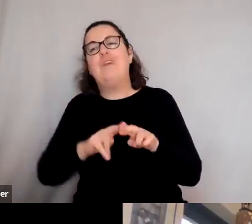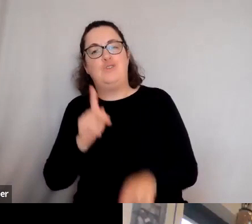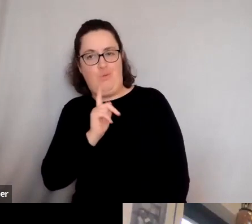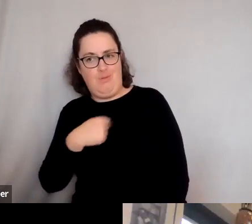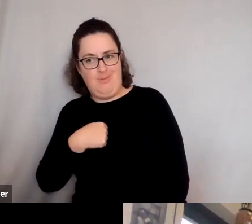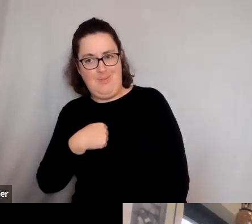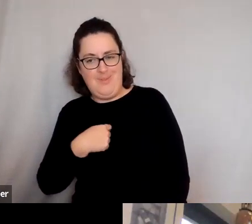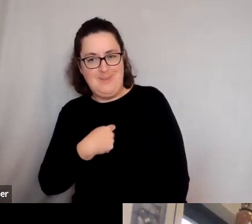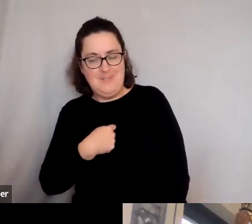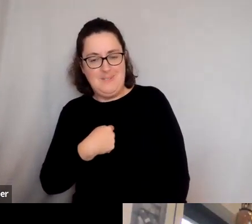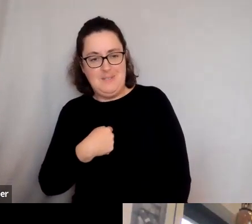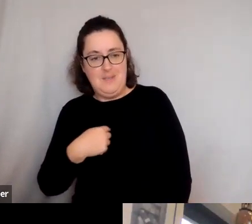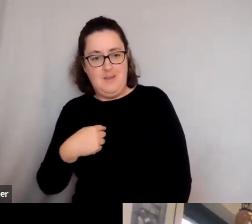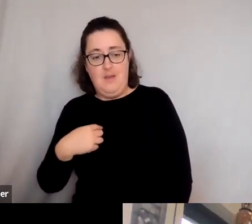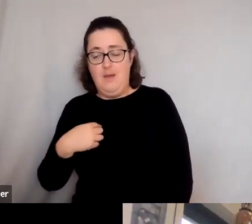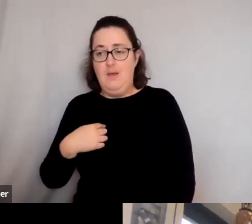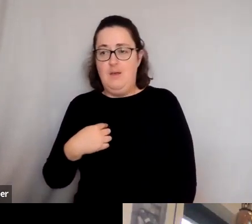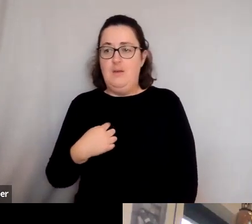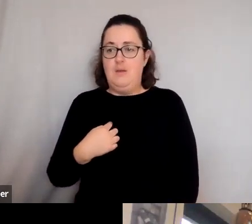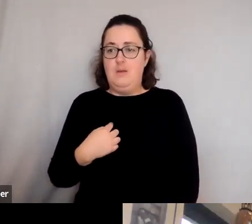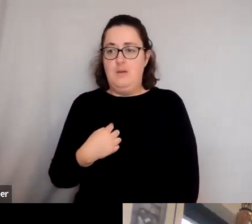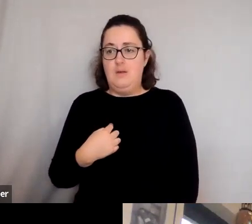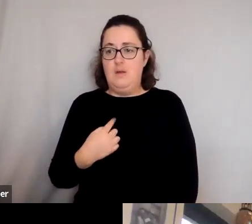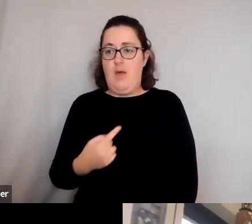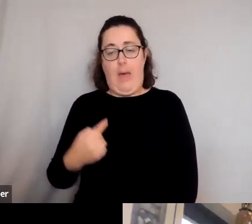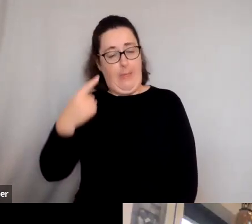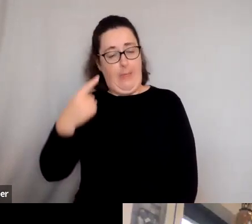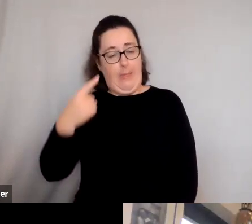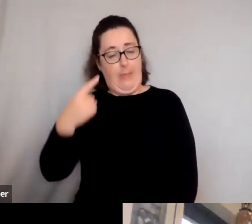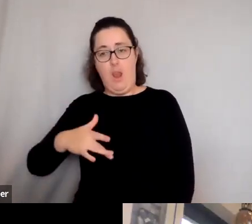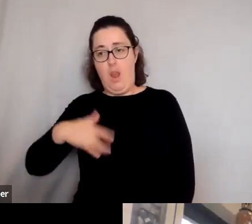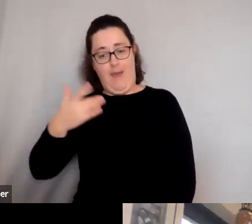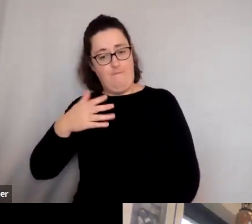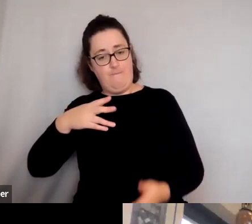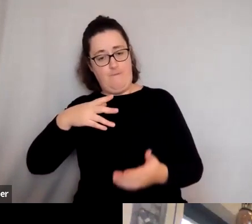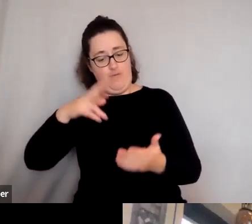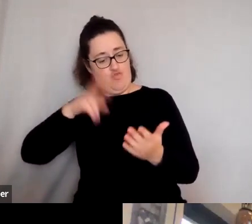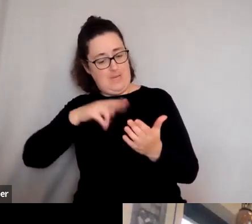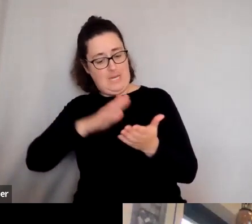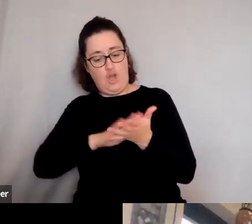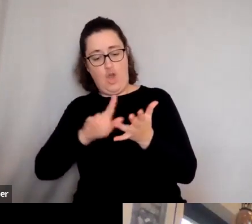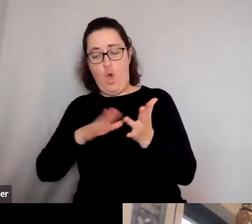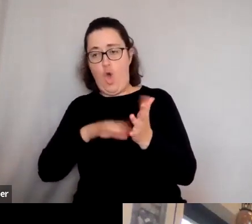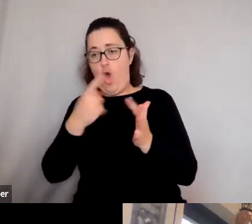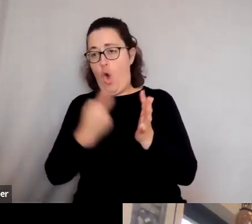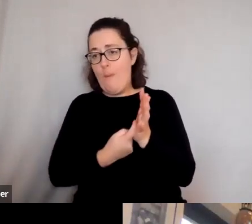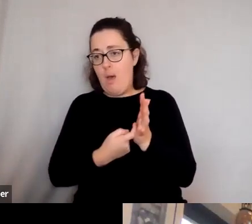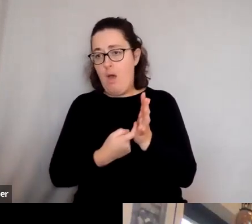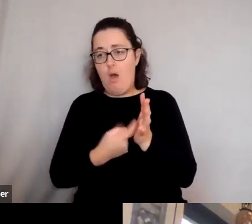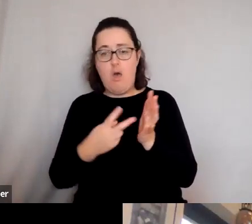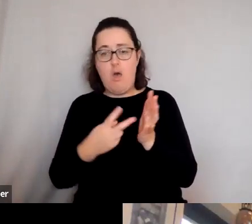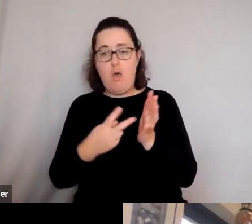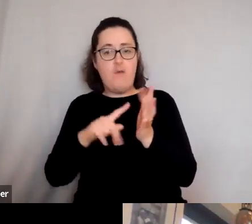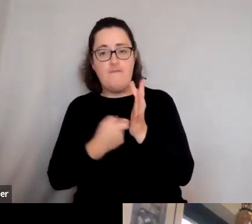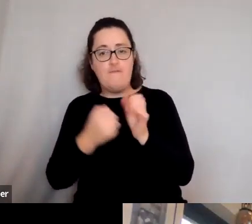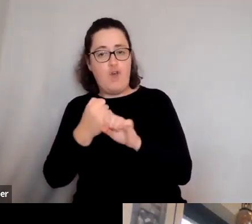think that, uh, you know, a lifetime spent reading Homer and Virgil is not a lifetime ill spent.